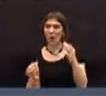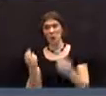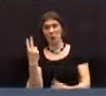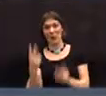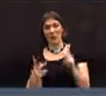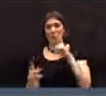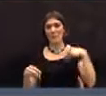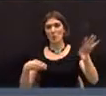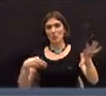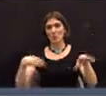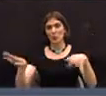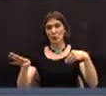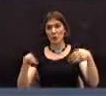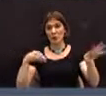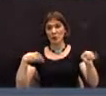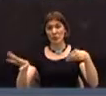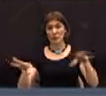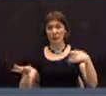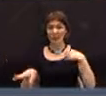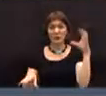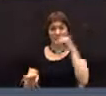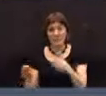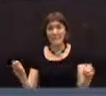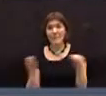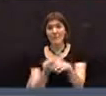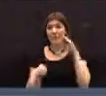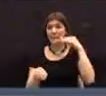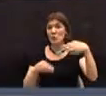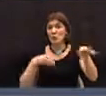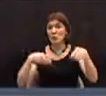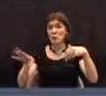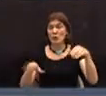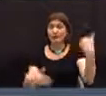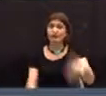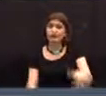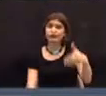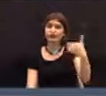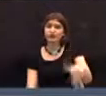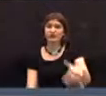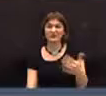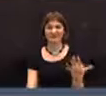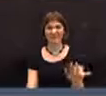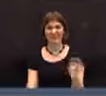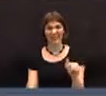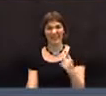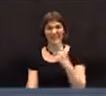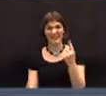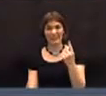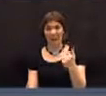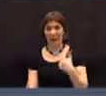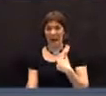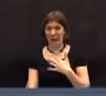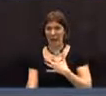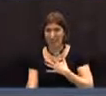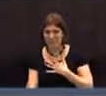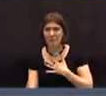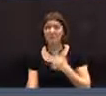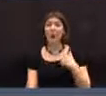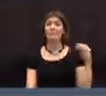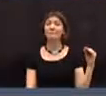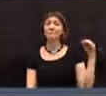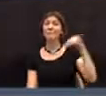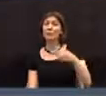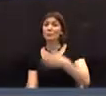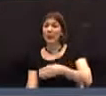people that are moving. And there's probably more moving that we haven't yet heard from. And I don't know about you, but I came